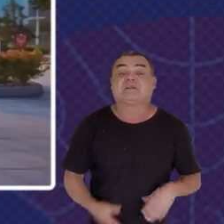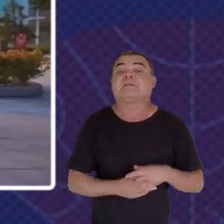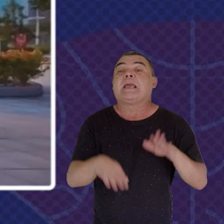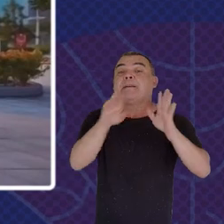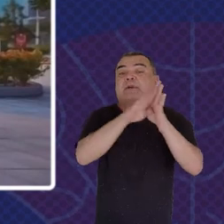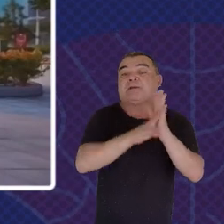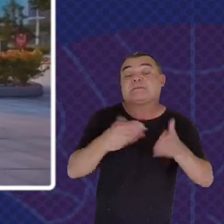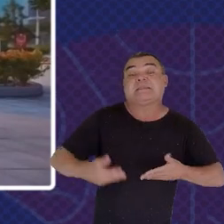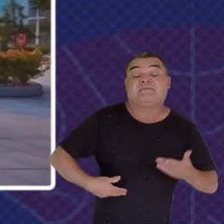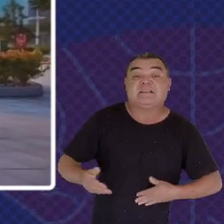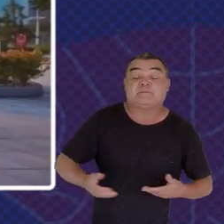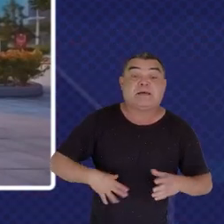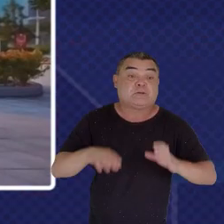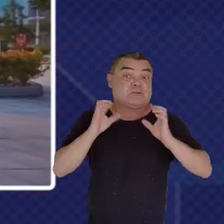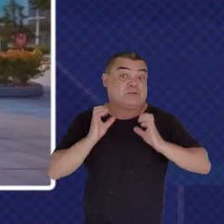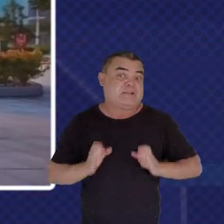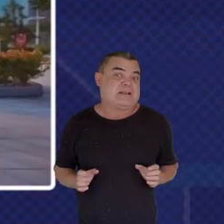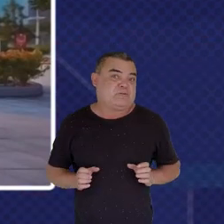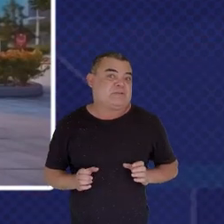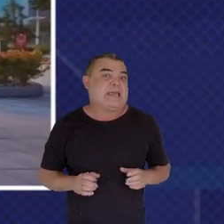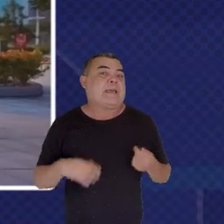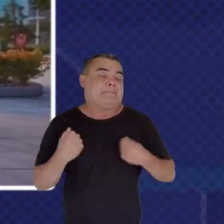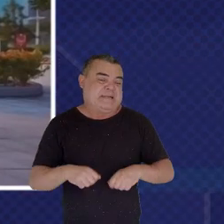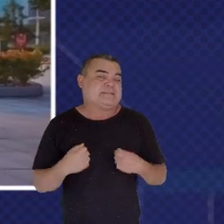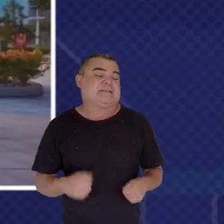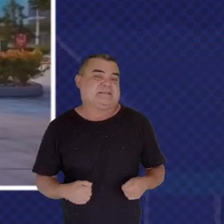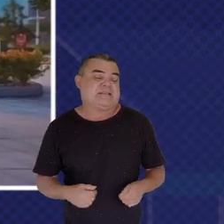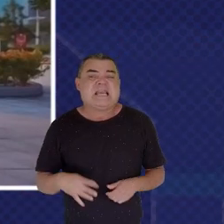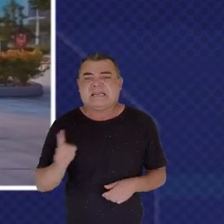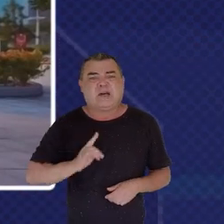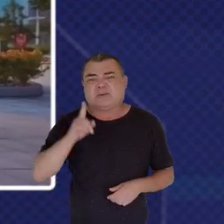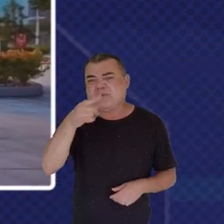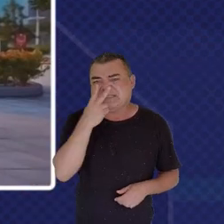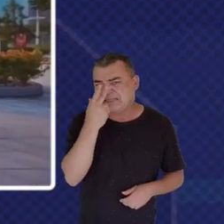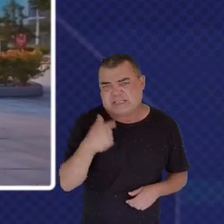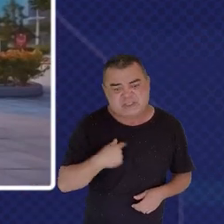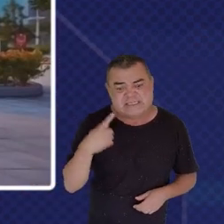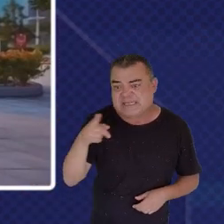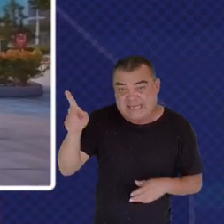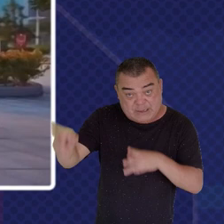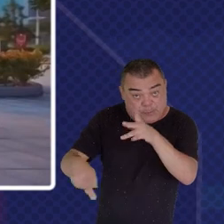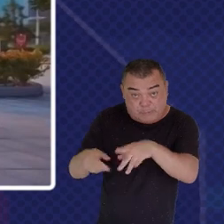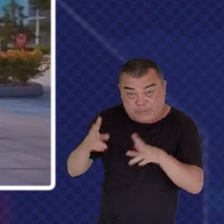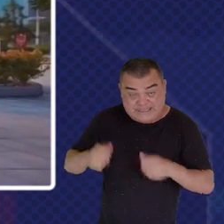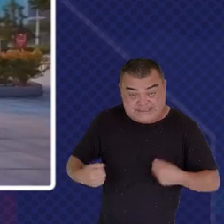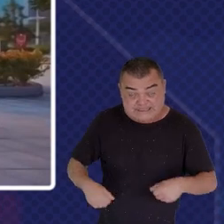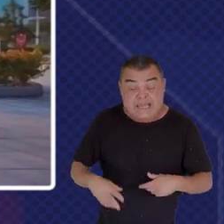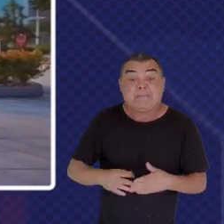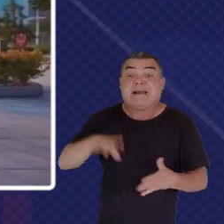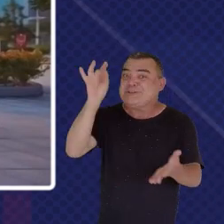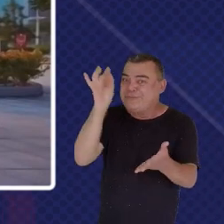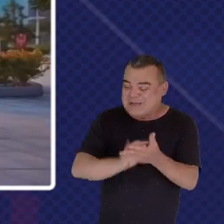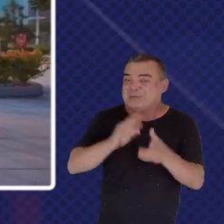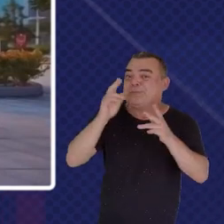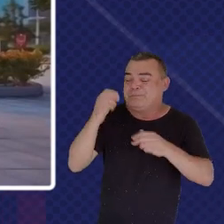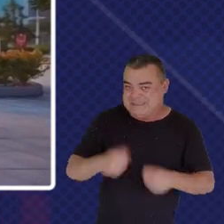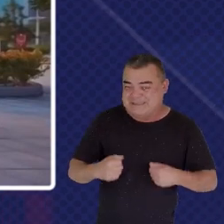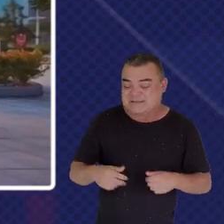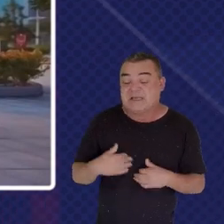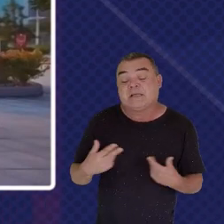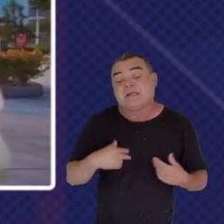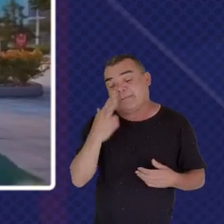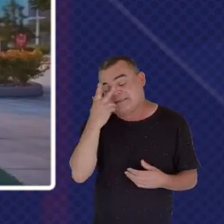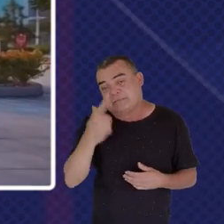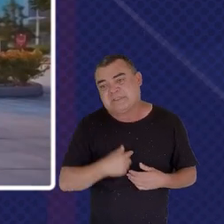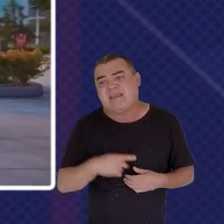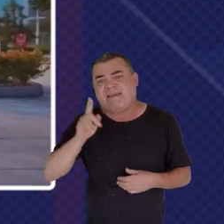need Not just what we Think they might need But what they Actually need And we find That this has been Really important Bruna